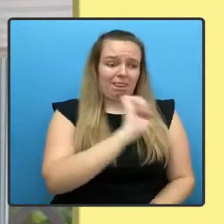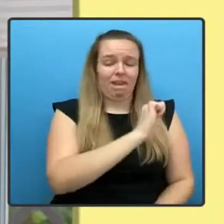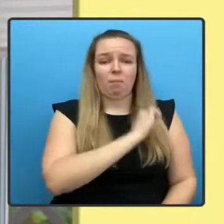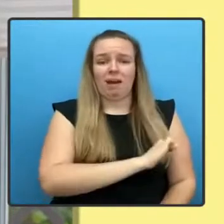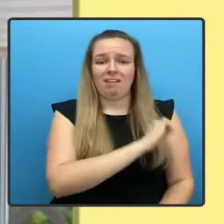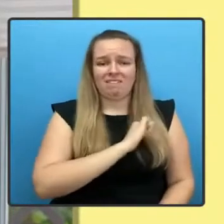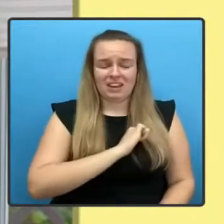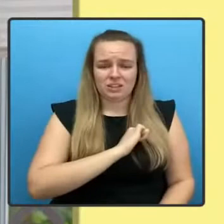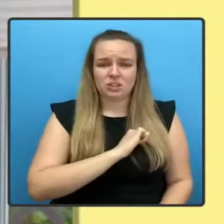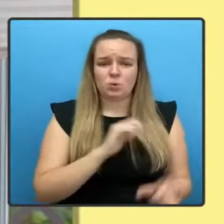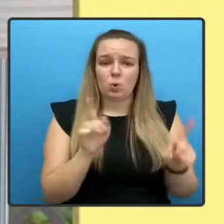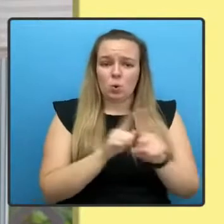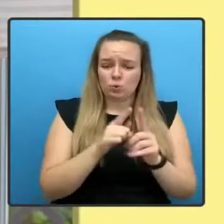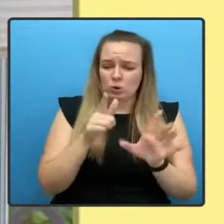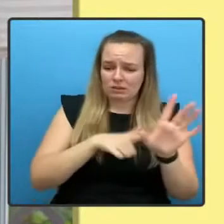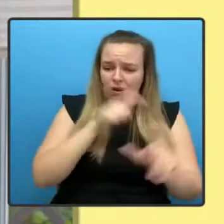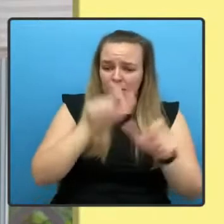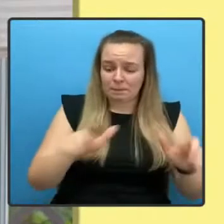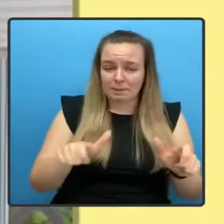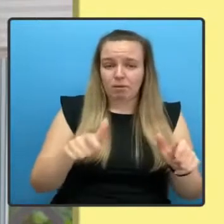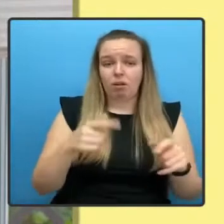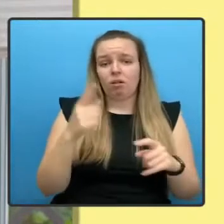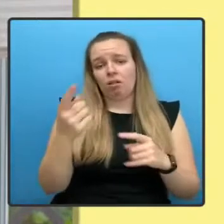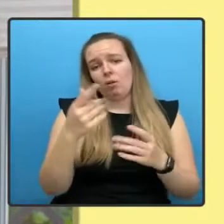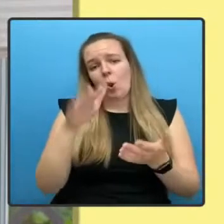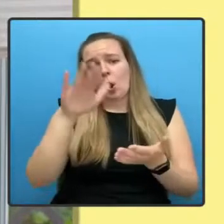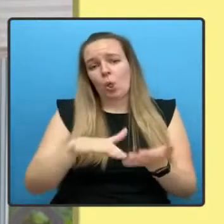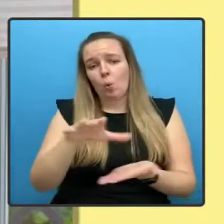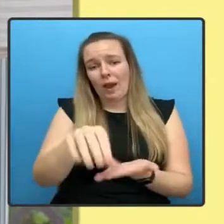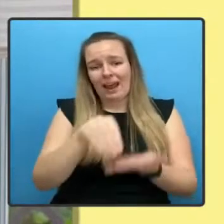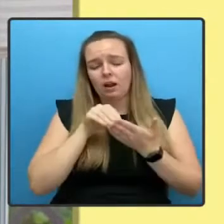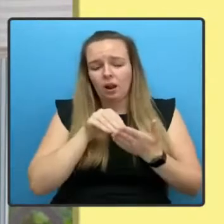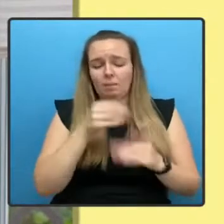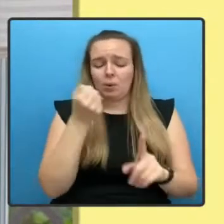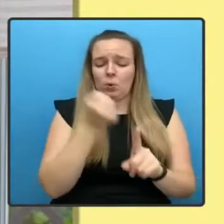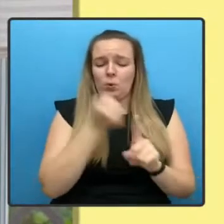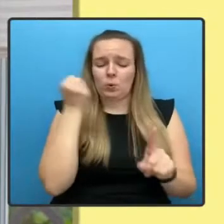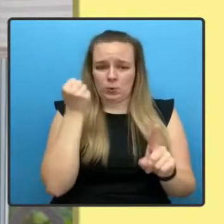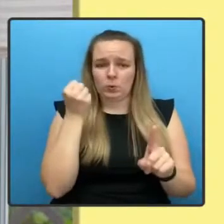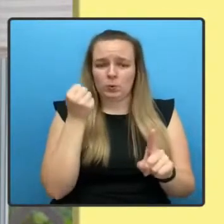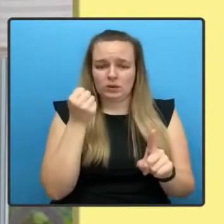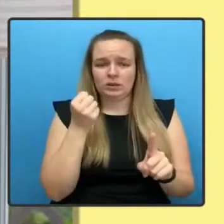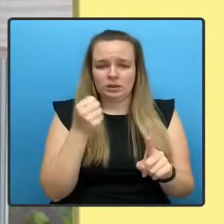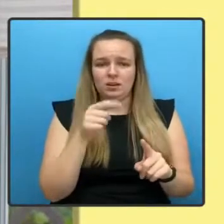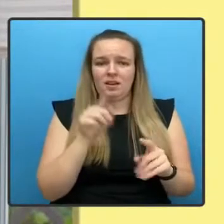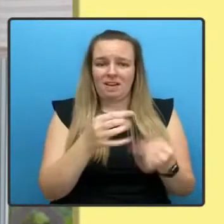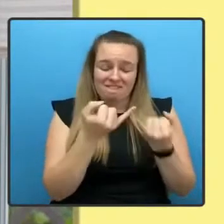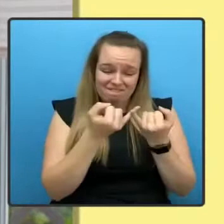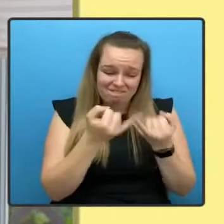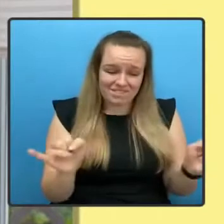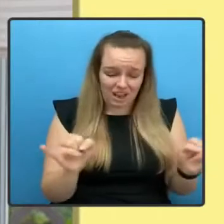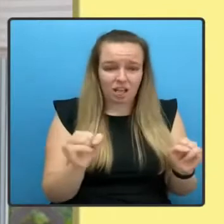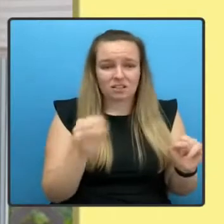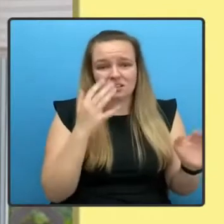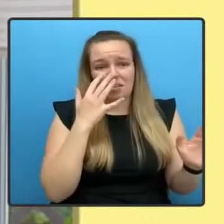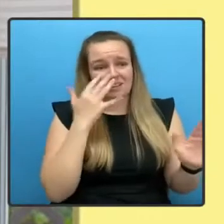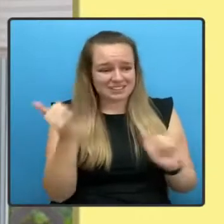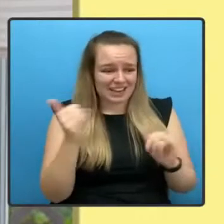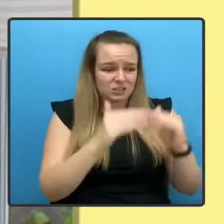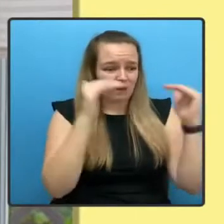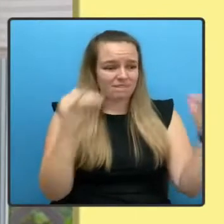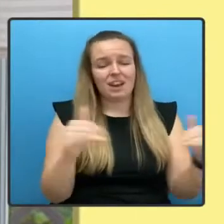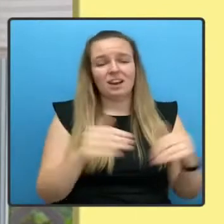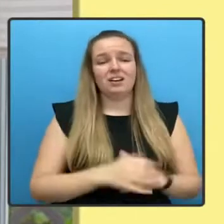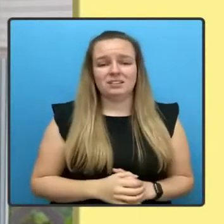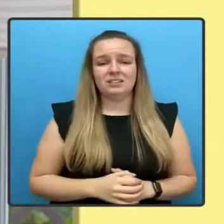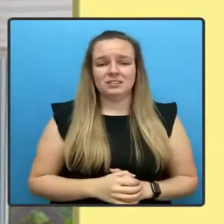those on lower incomes hardest. It fails the basic test of fairness. The SNP has taken a